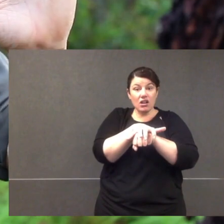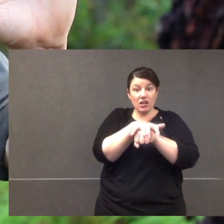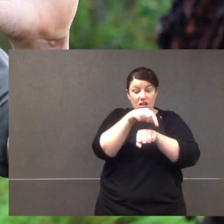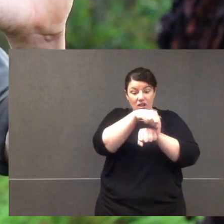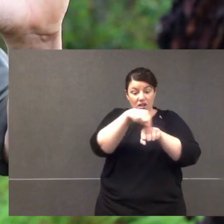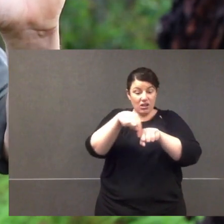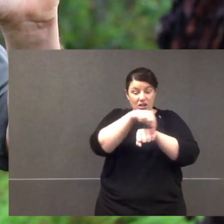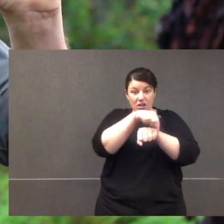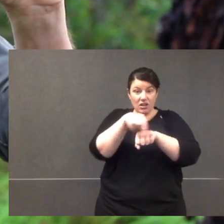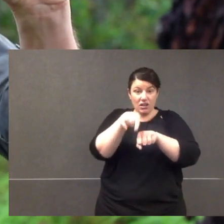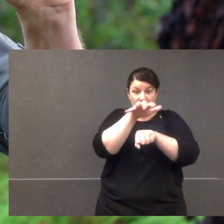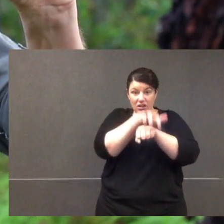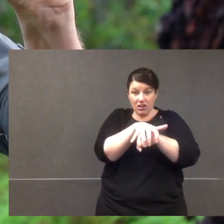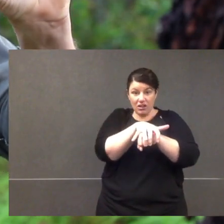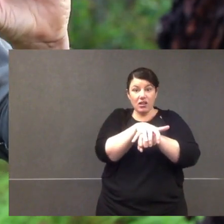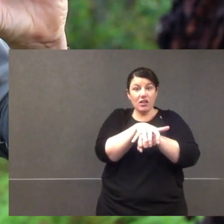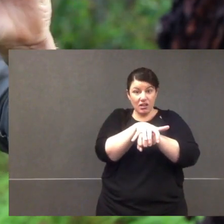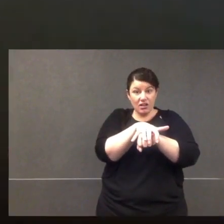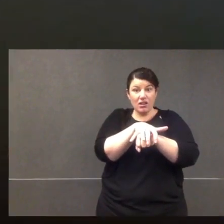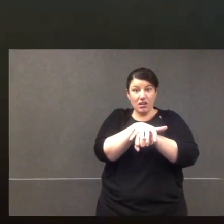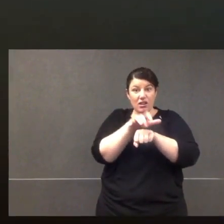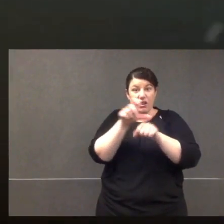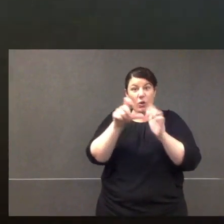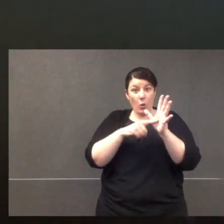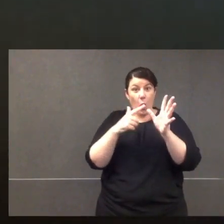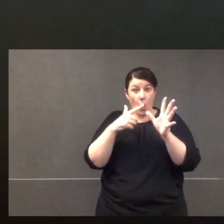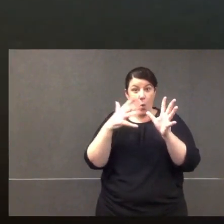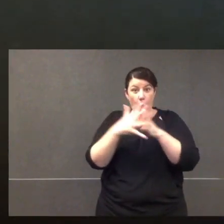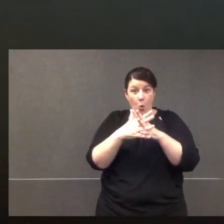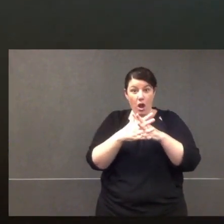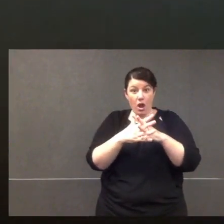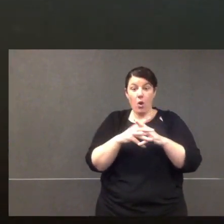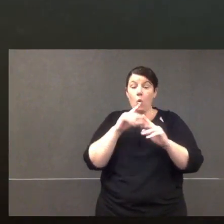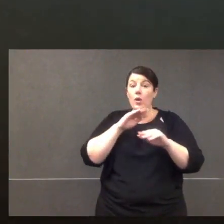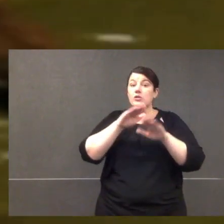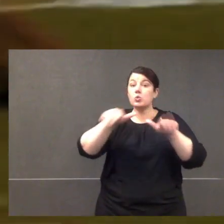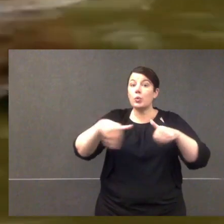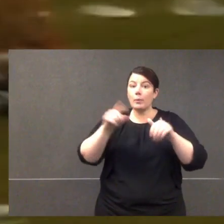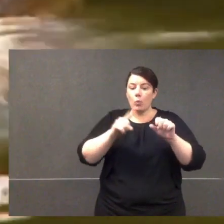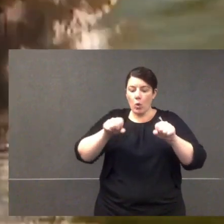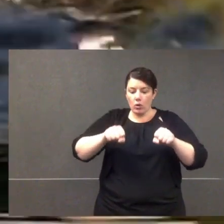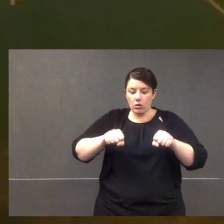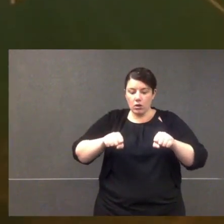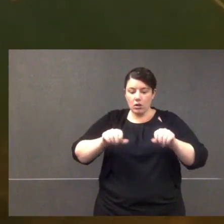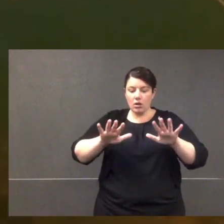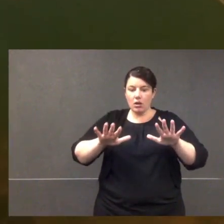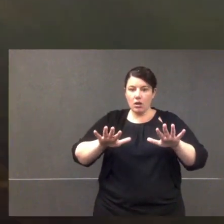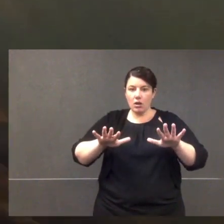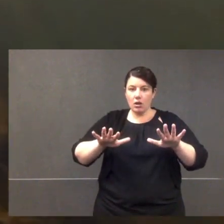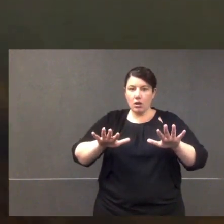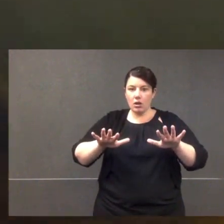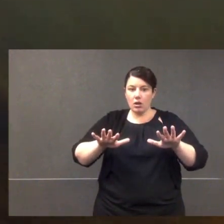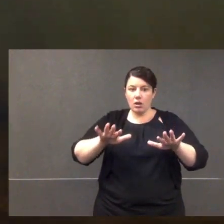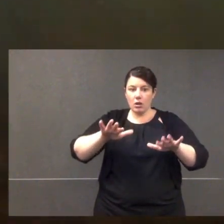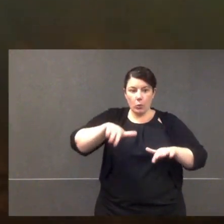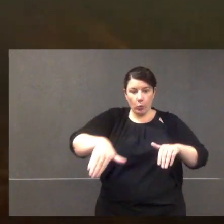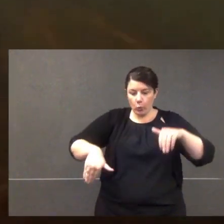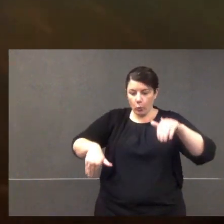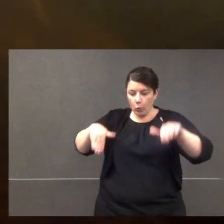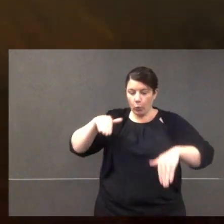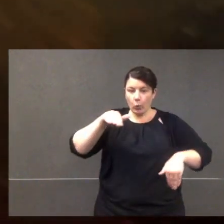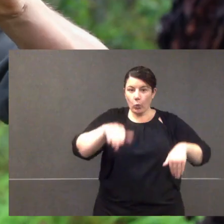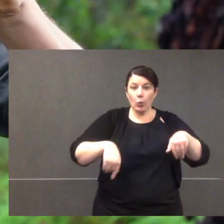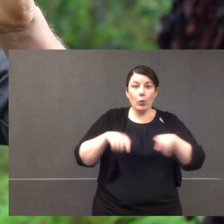platypus's knuckles are actually at the middle of our finger, and that's where their claws are. But when they swim,